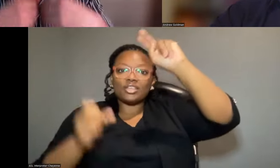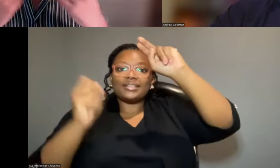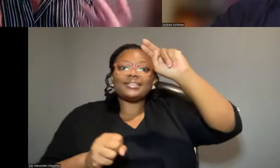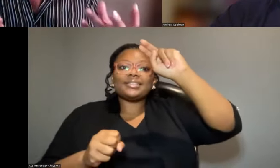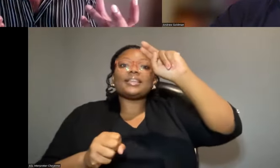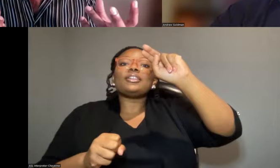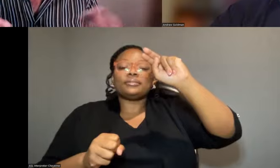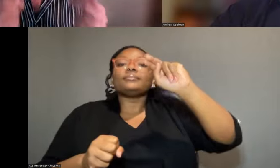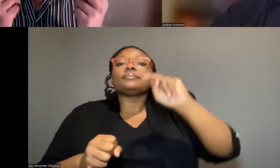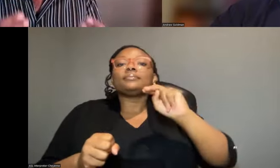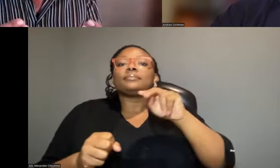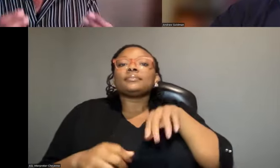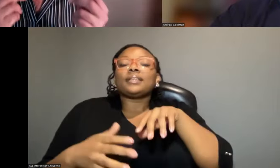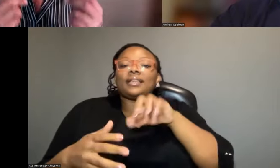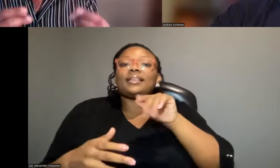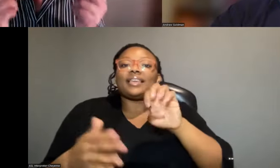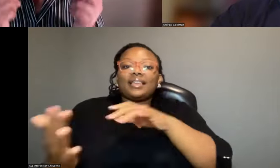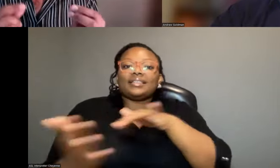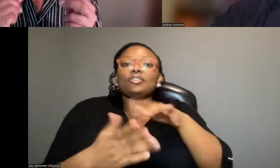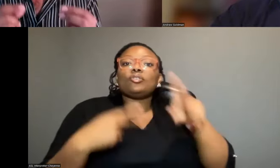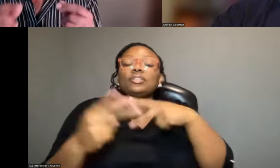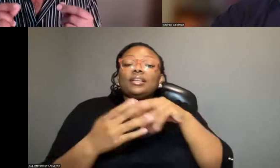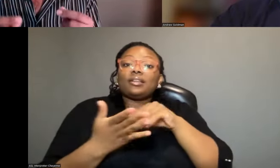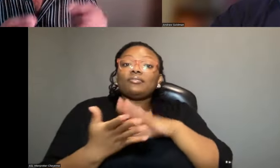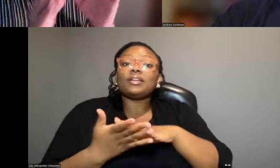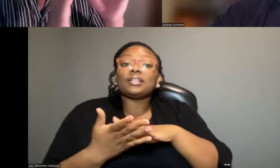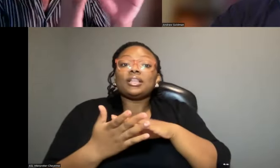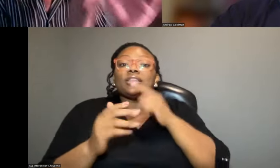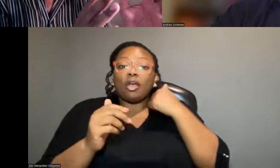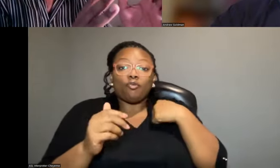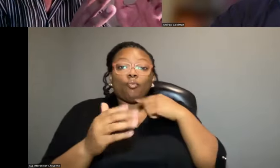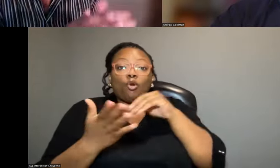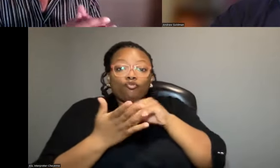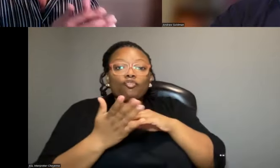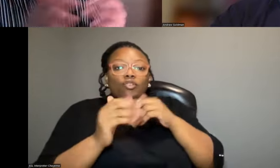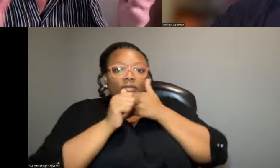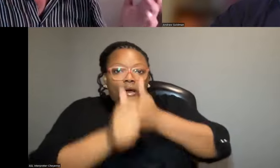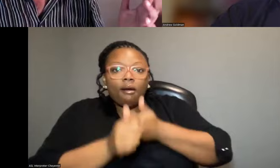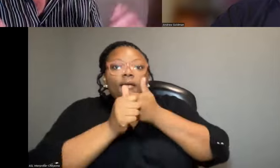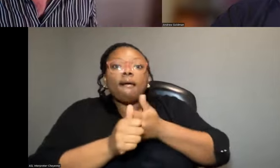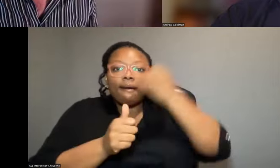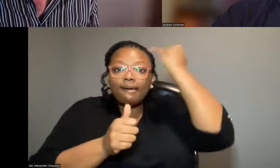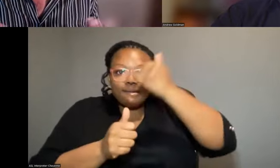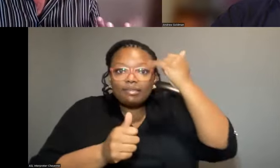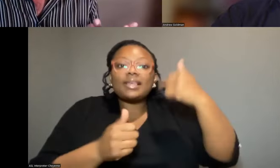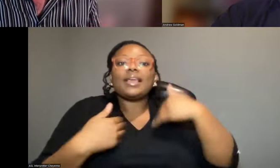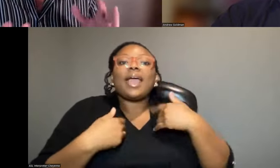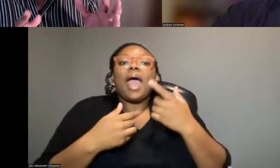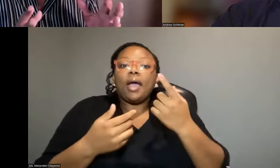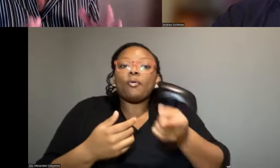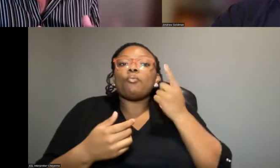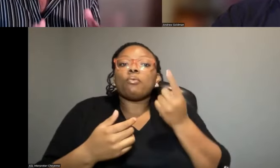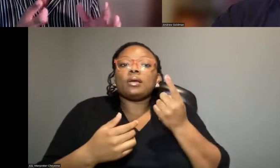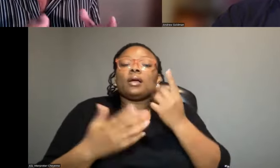case studies. Those are the type of records that were recorded and kept very close track of from Italy. And Italy had one of, really,